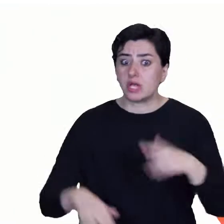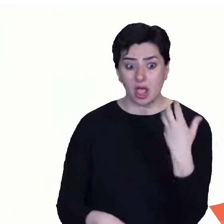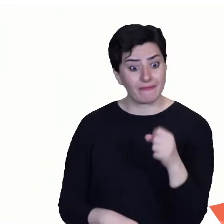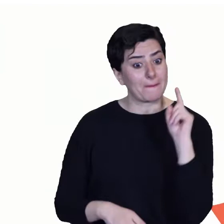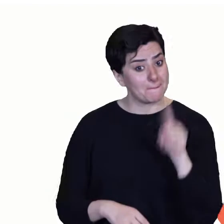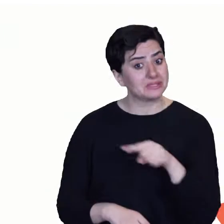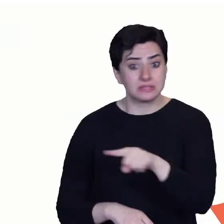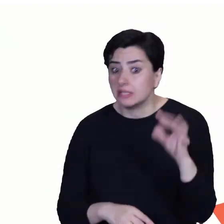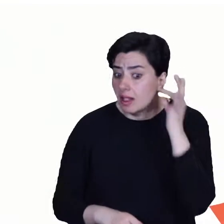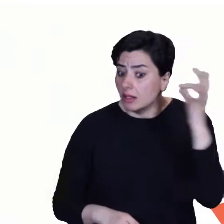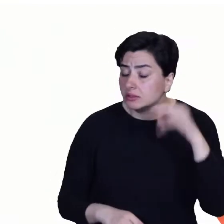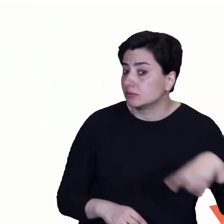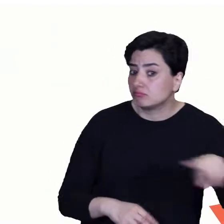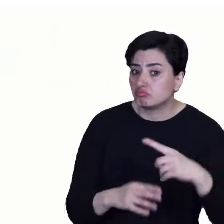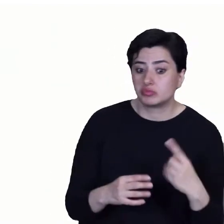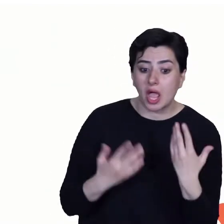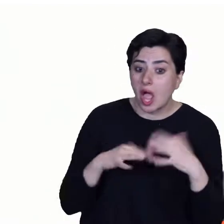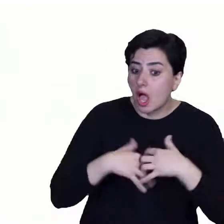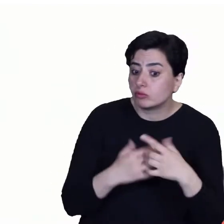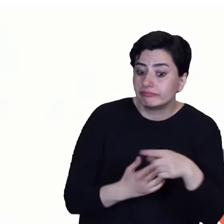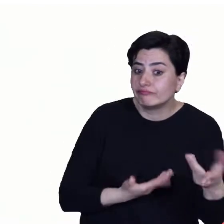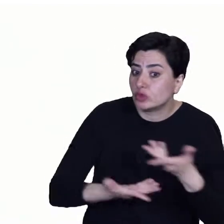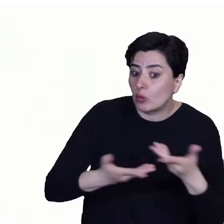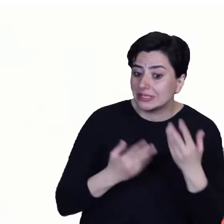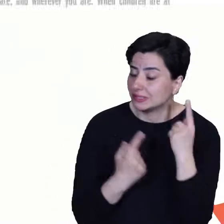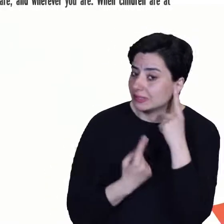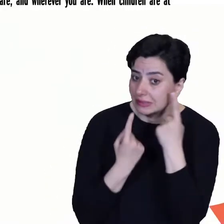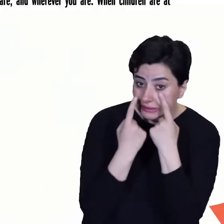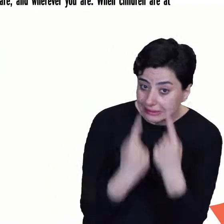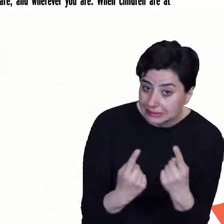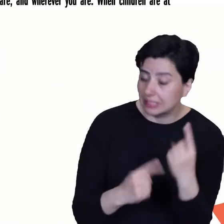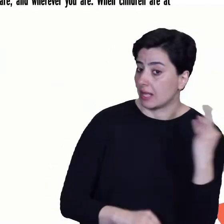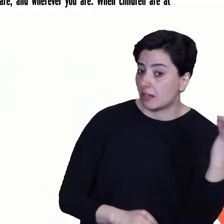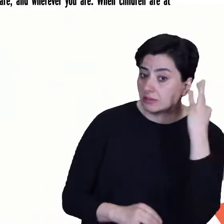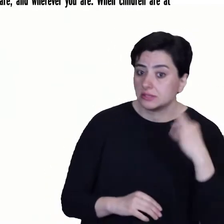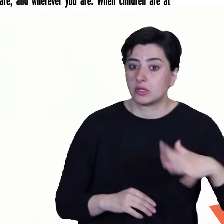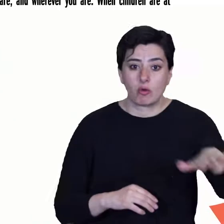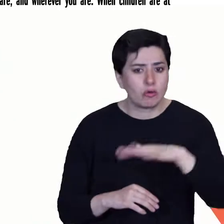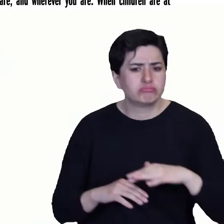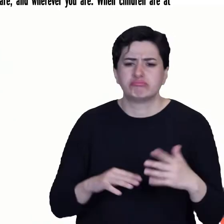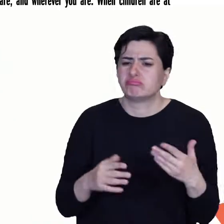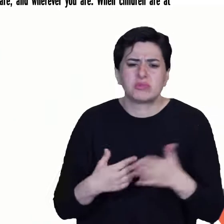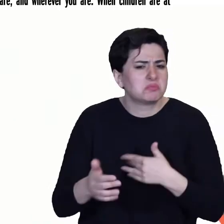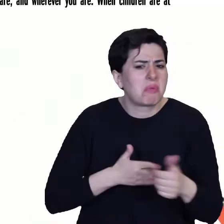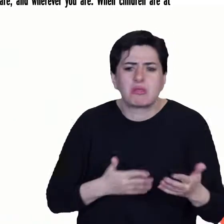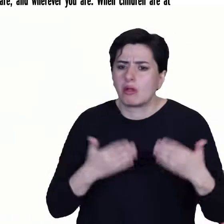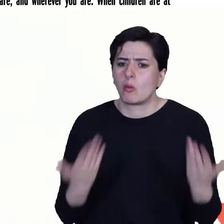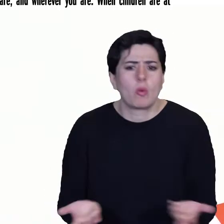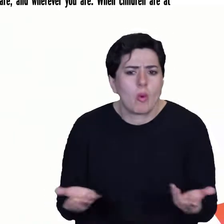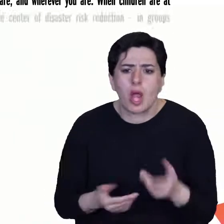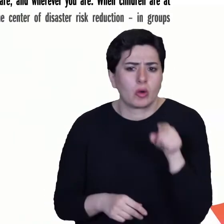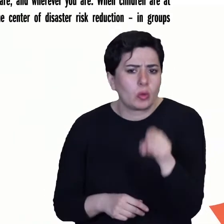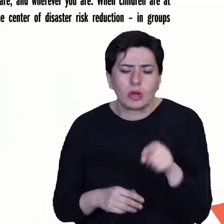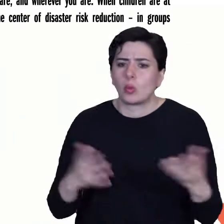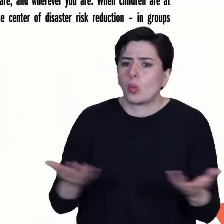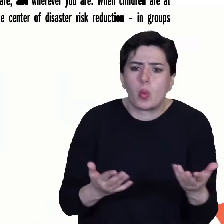be heard, to participate in the decisions affecting your lives, whoever you are and wherever you are. When children are